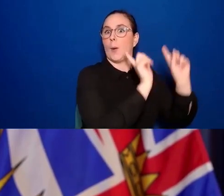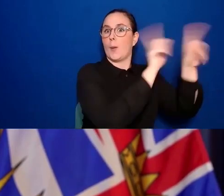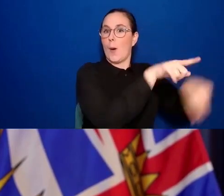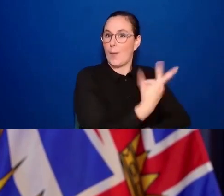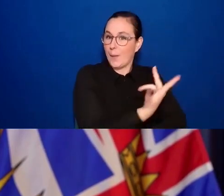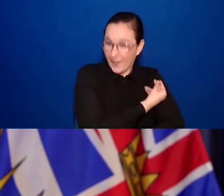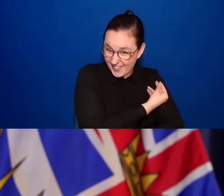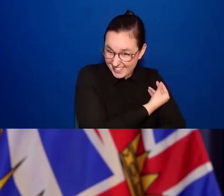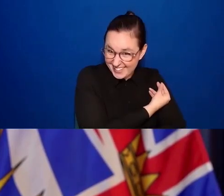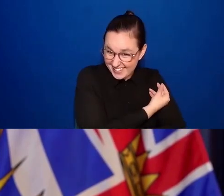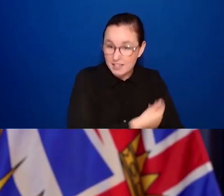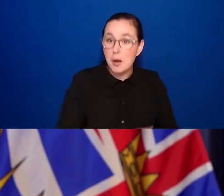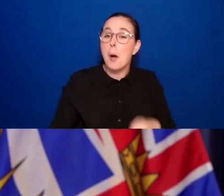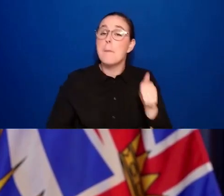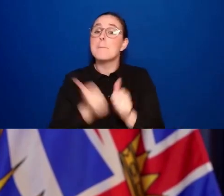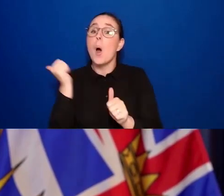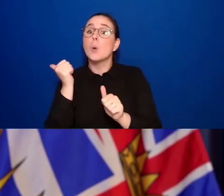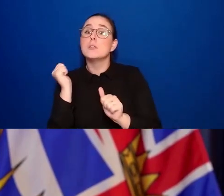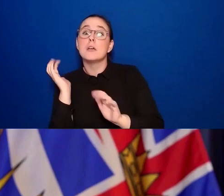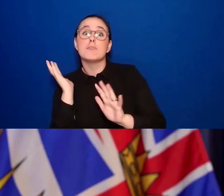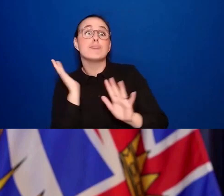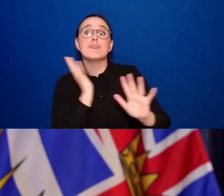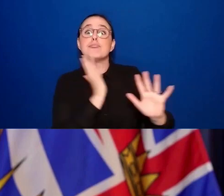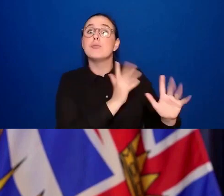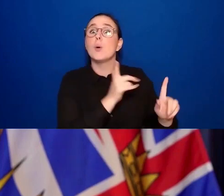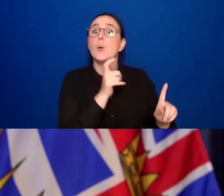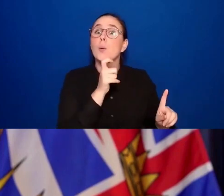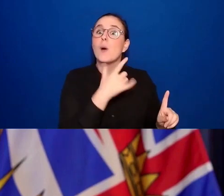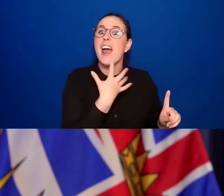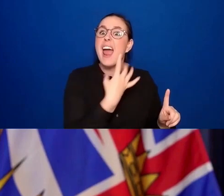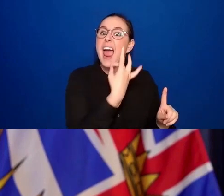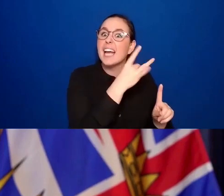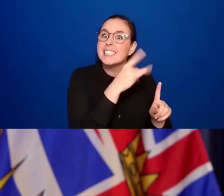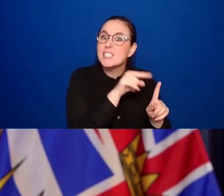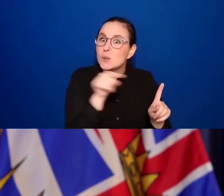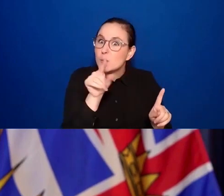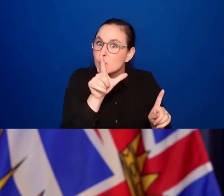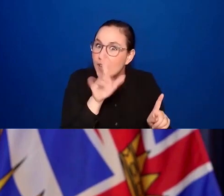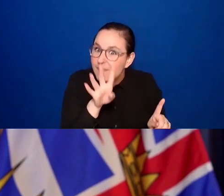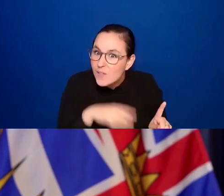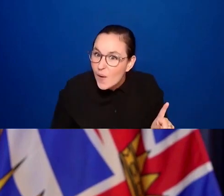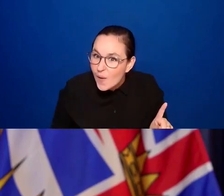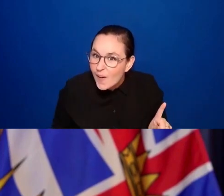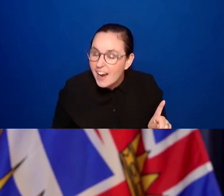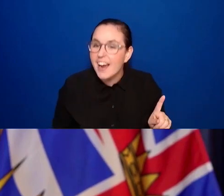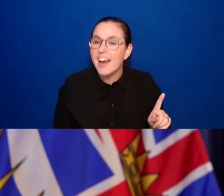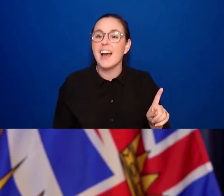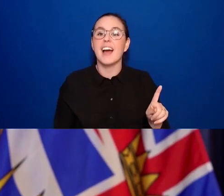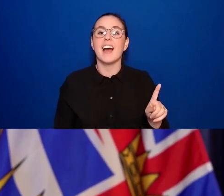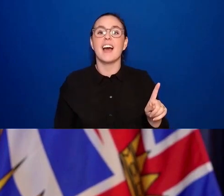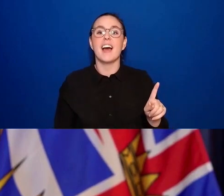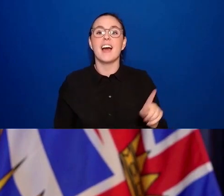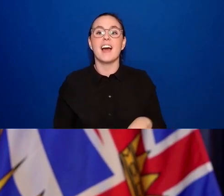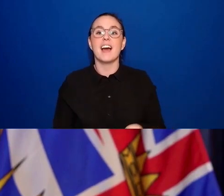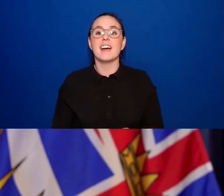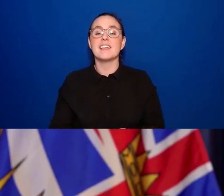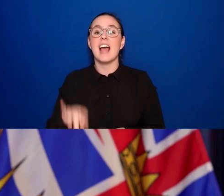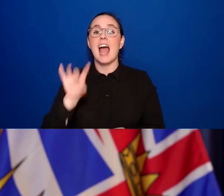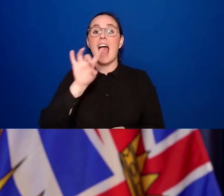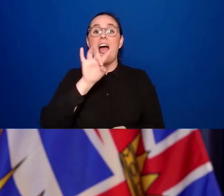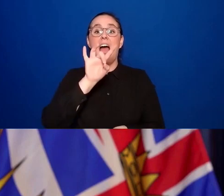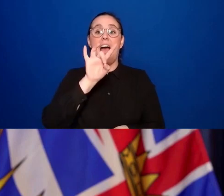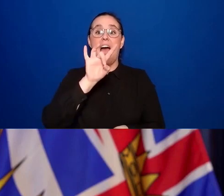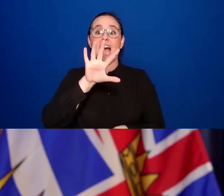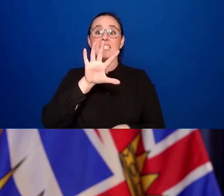18 to 24. 85.5% of whom have been vaccinated, their first dose immunization. And